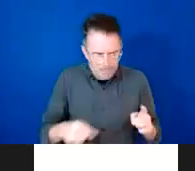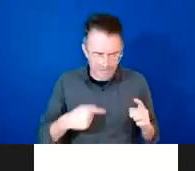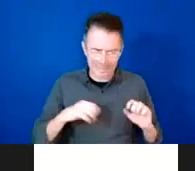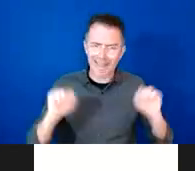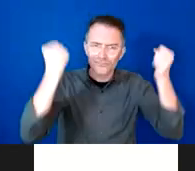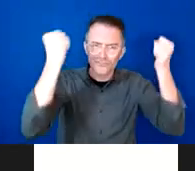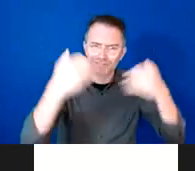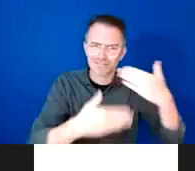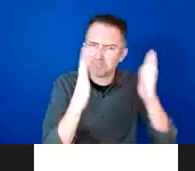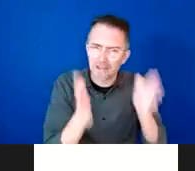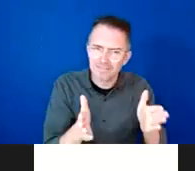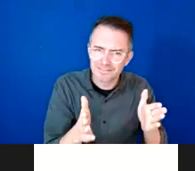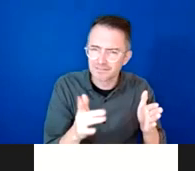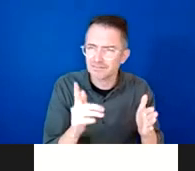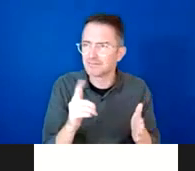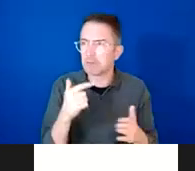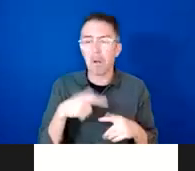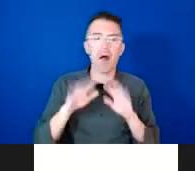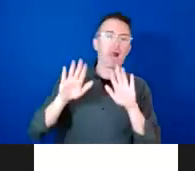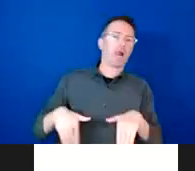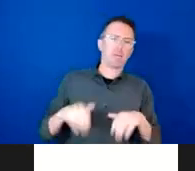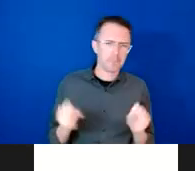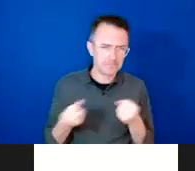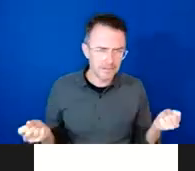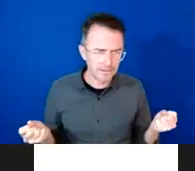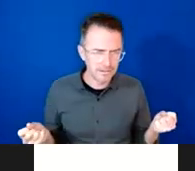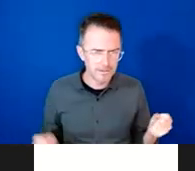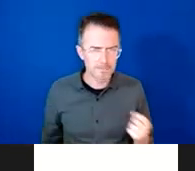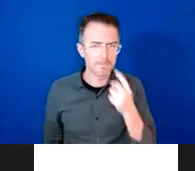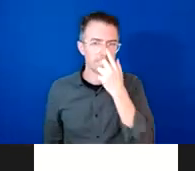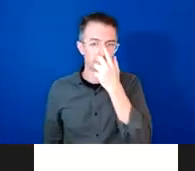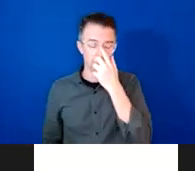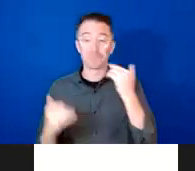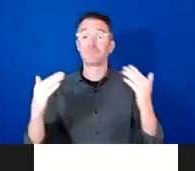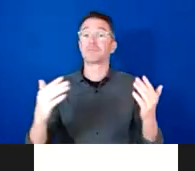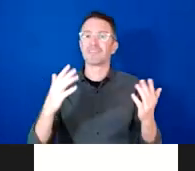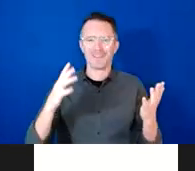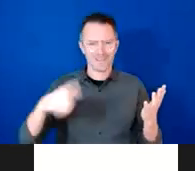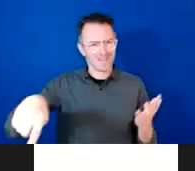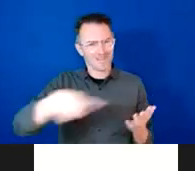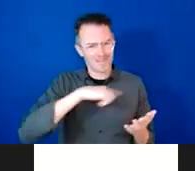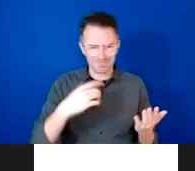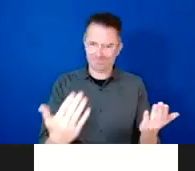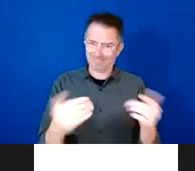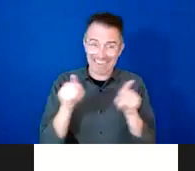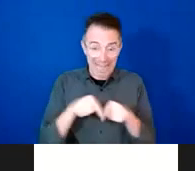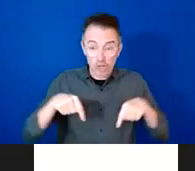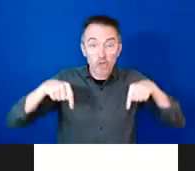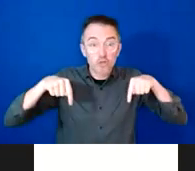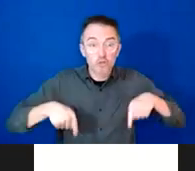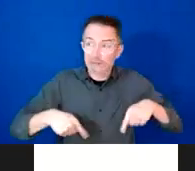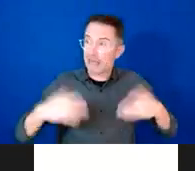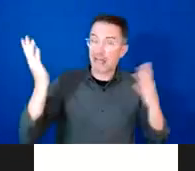convening in platforms and that space like we have done today is really valuable and as you say